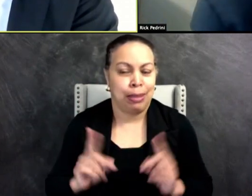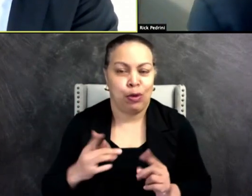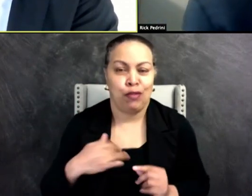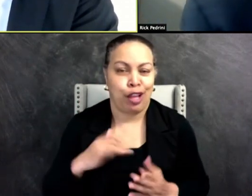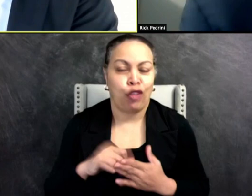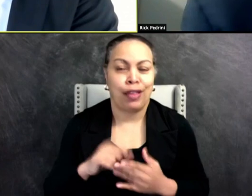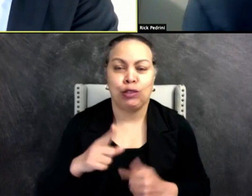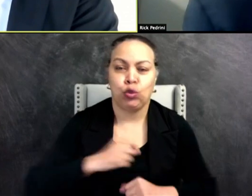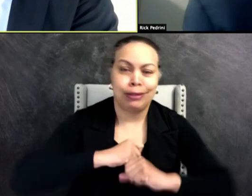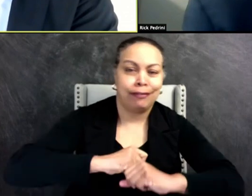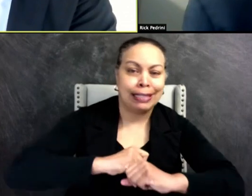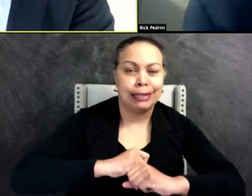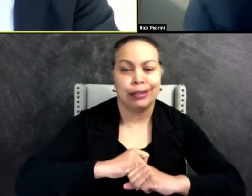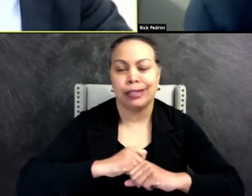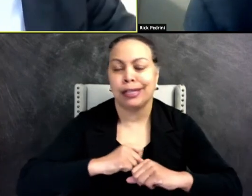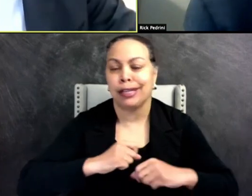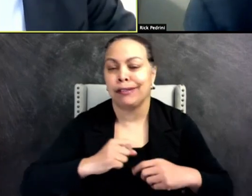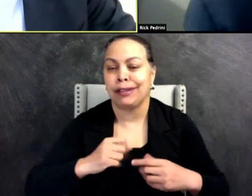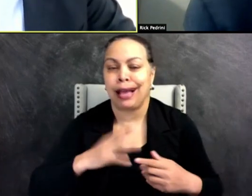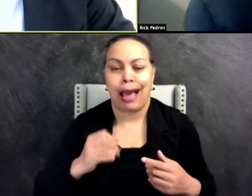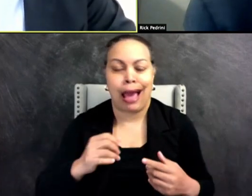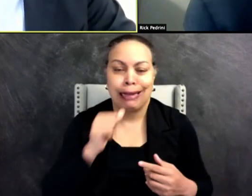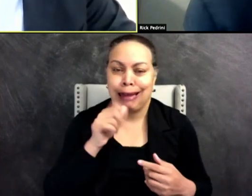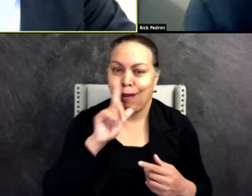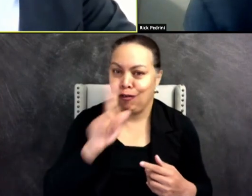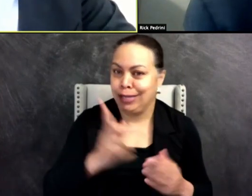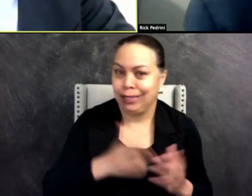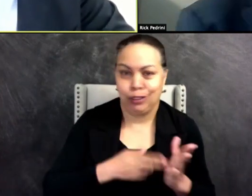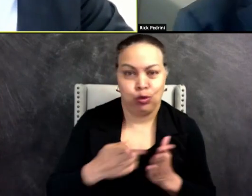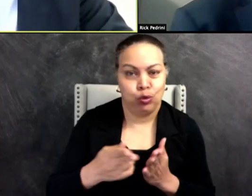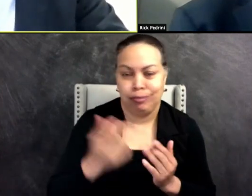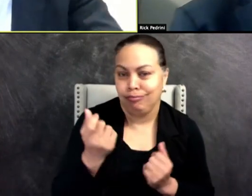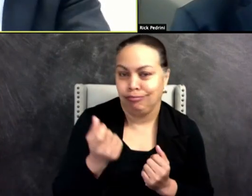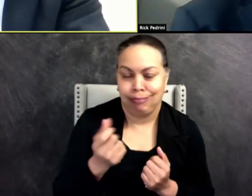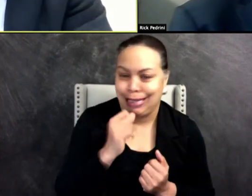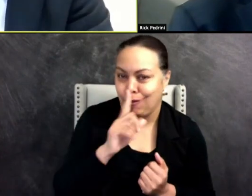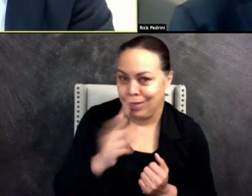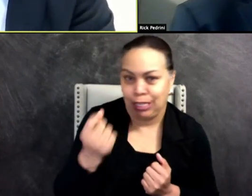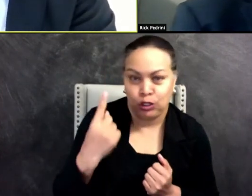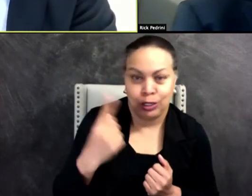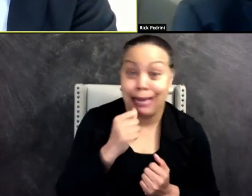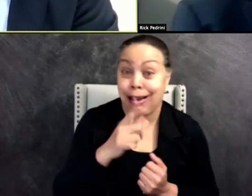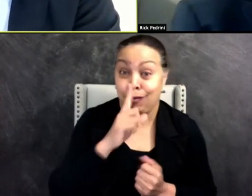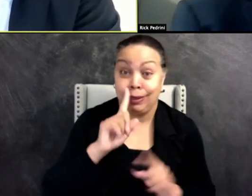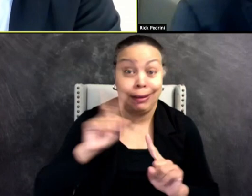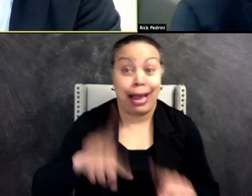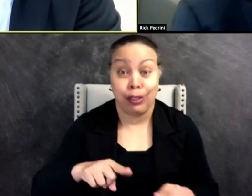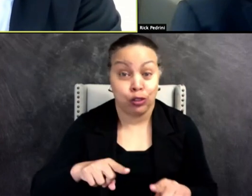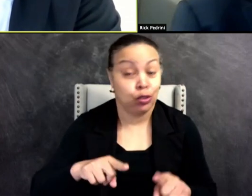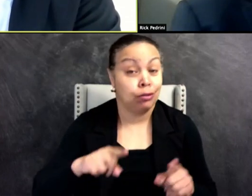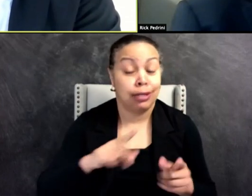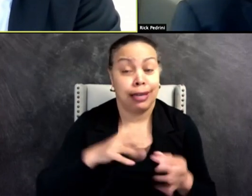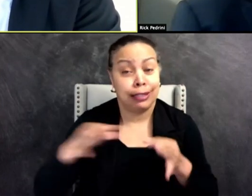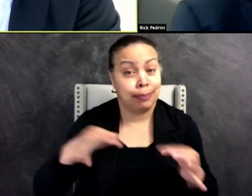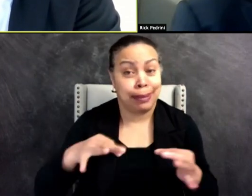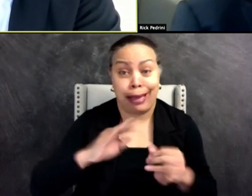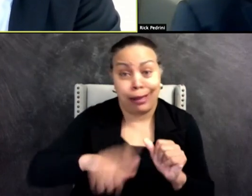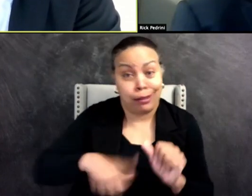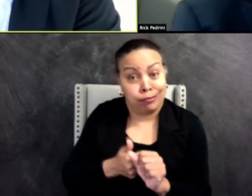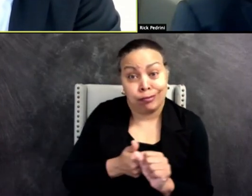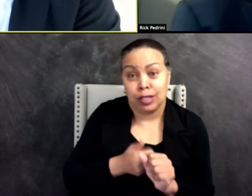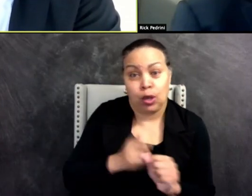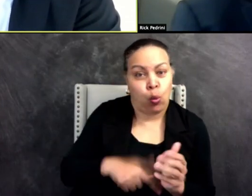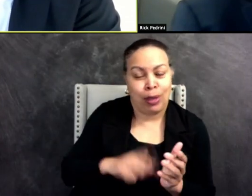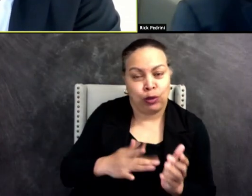defensive and that, uh, you're not truly understanding or, or explaining those underlying issues. I think people are having a hard